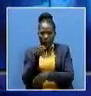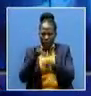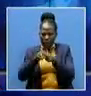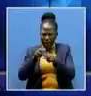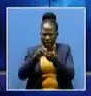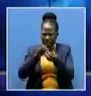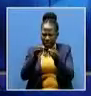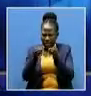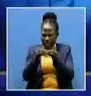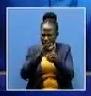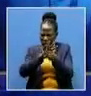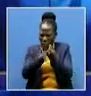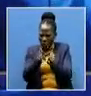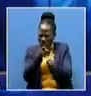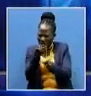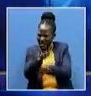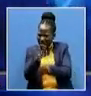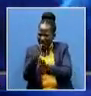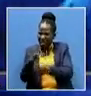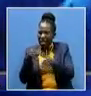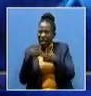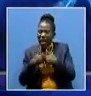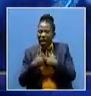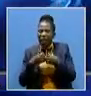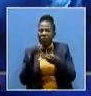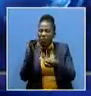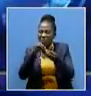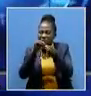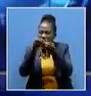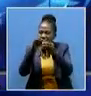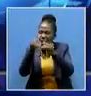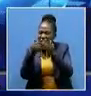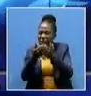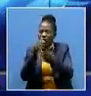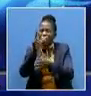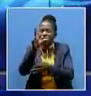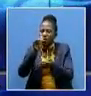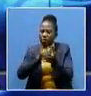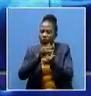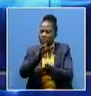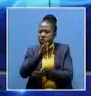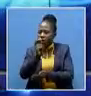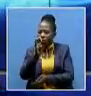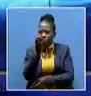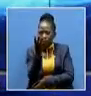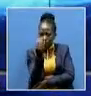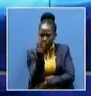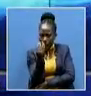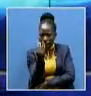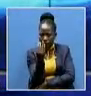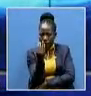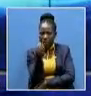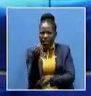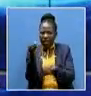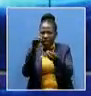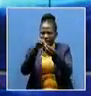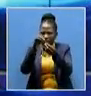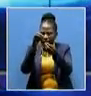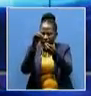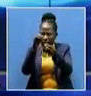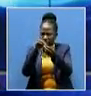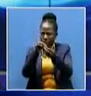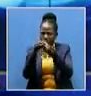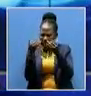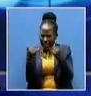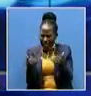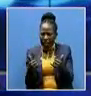of COVID-19 related deaths now stands at 3,614, adding that there are